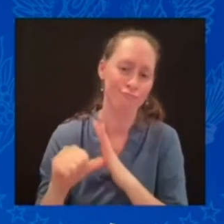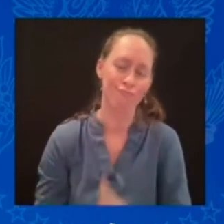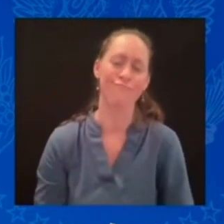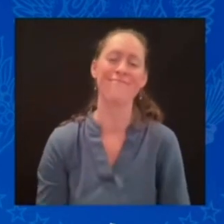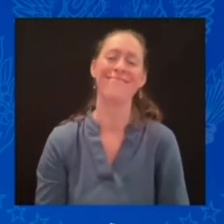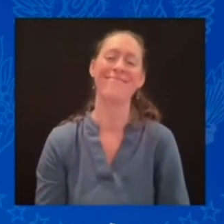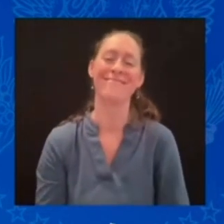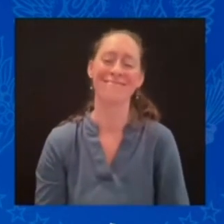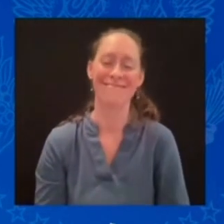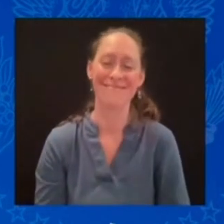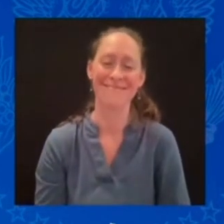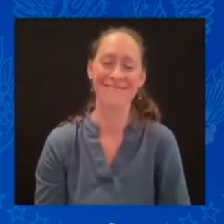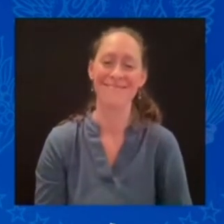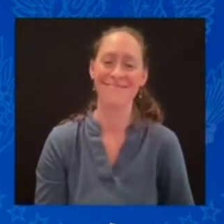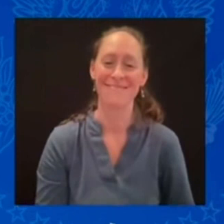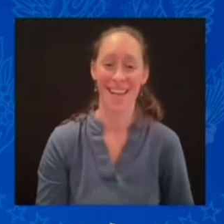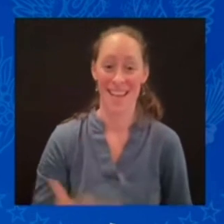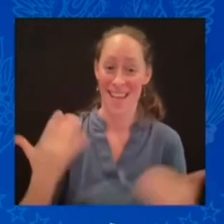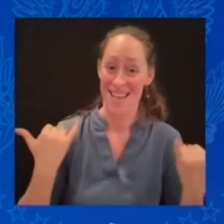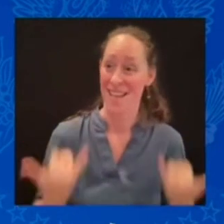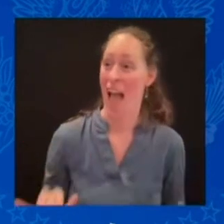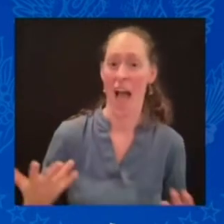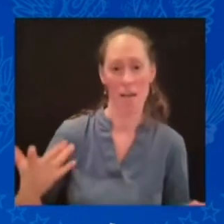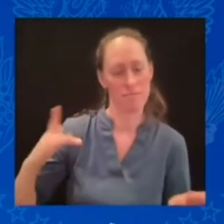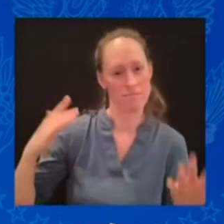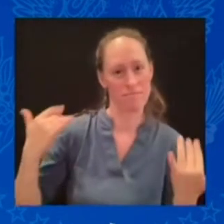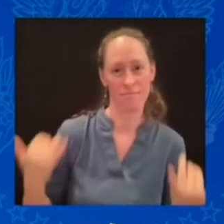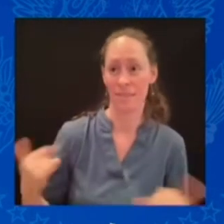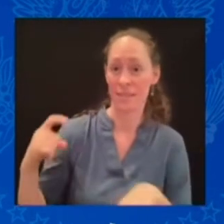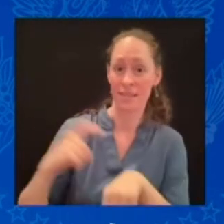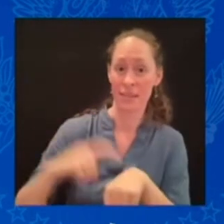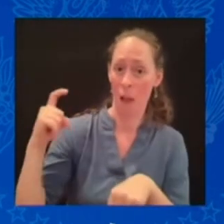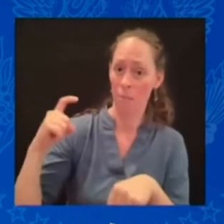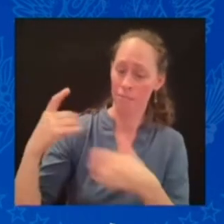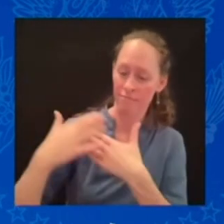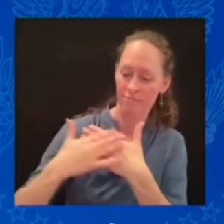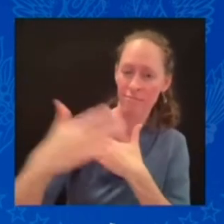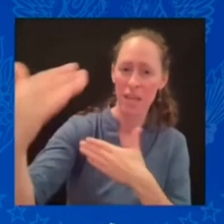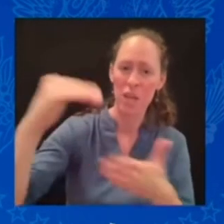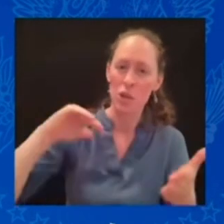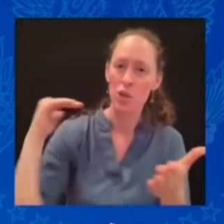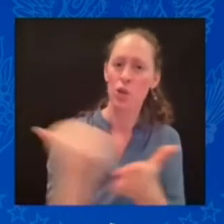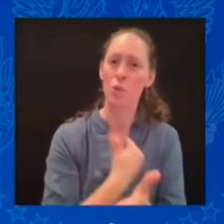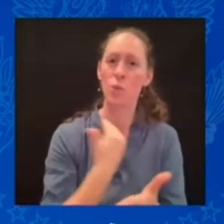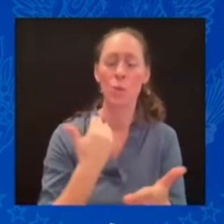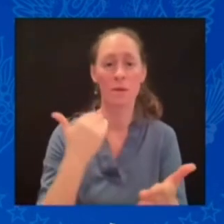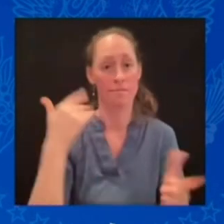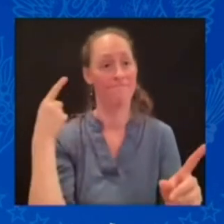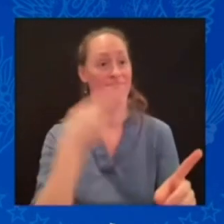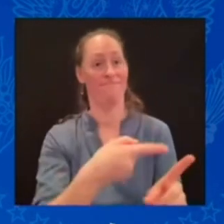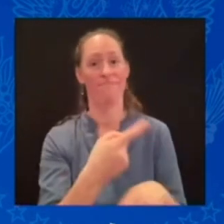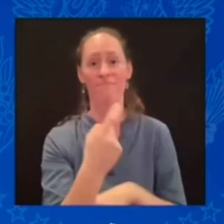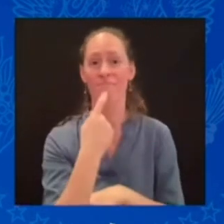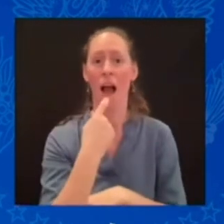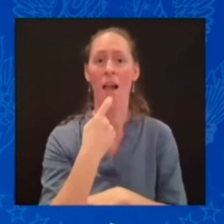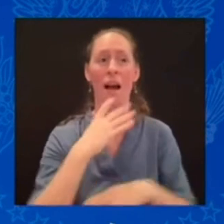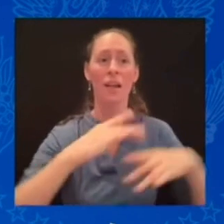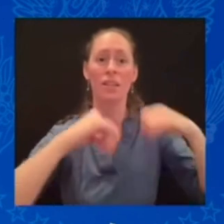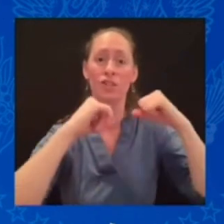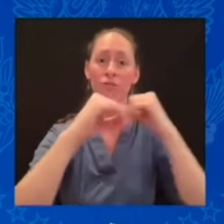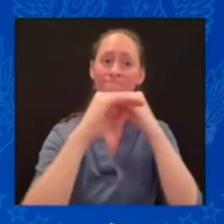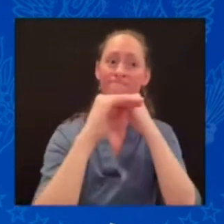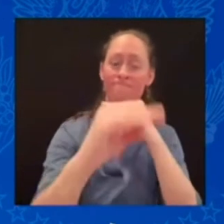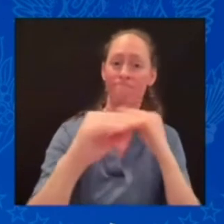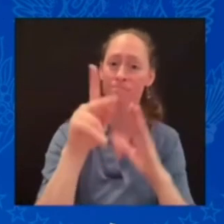has begun and you will be one of those who wrote it to history.